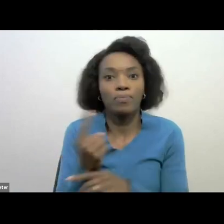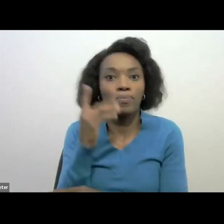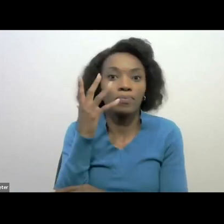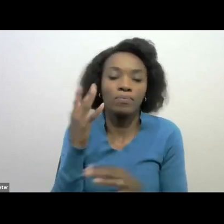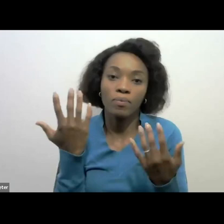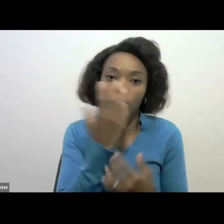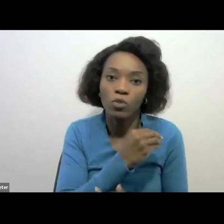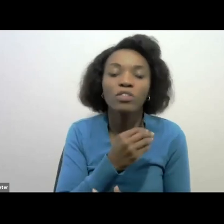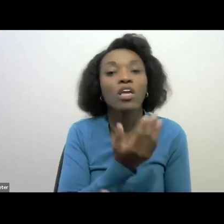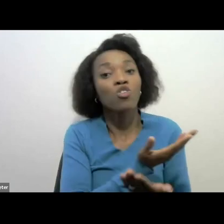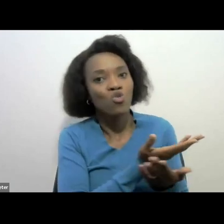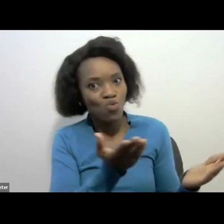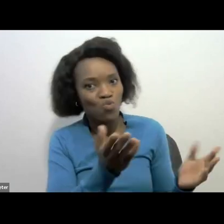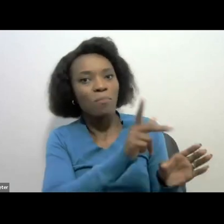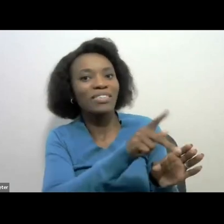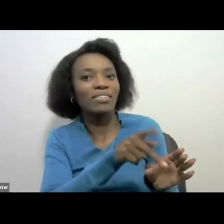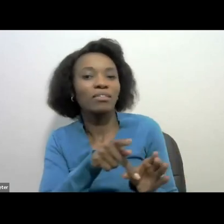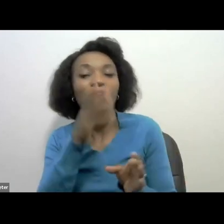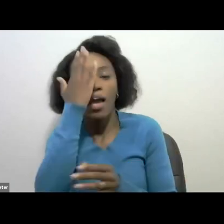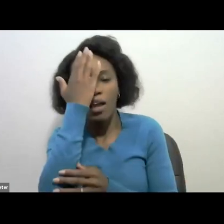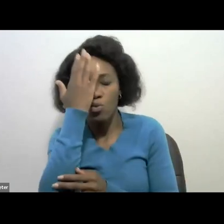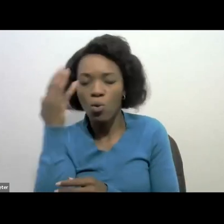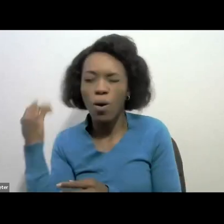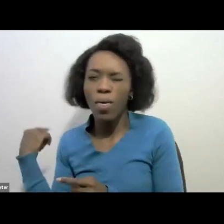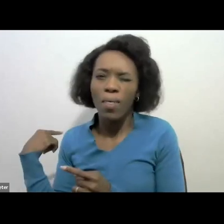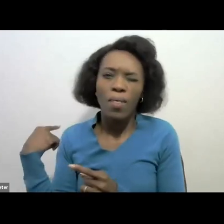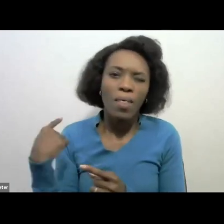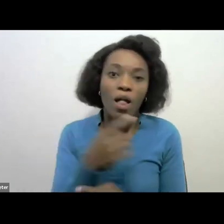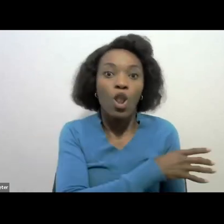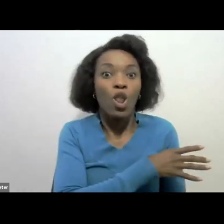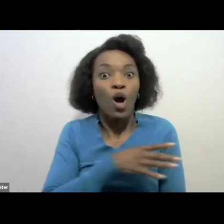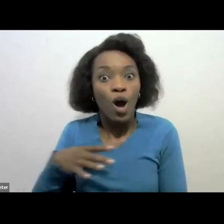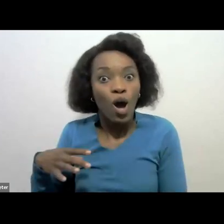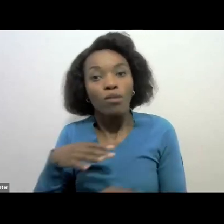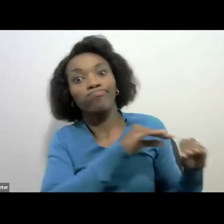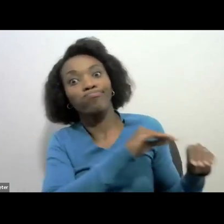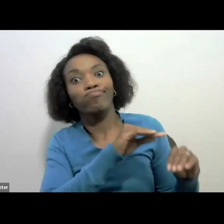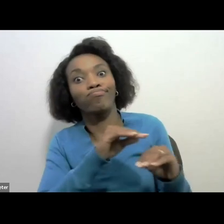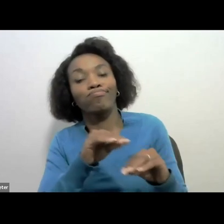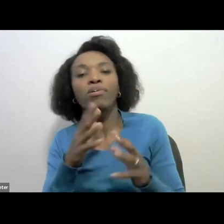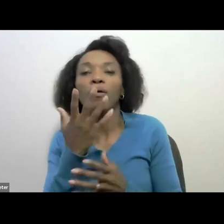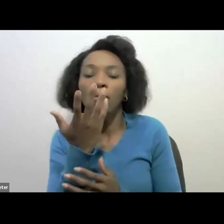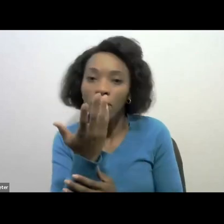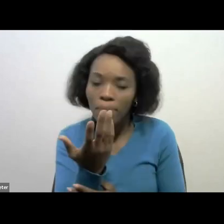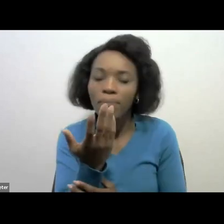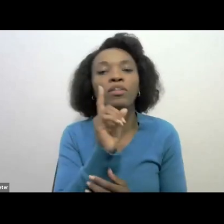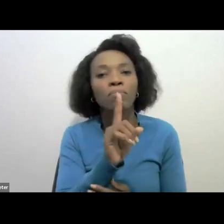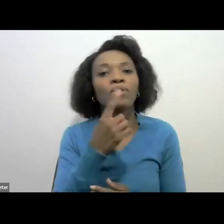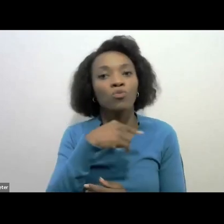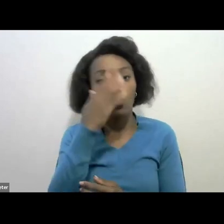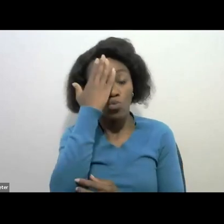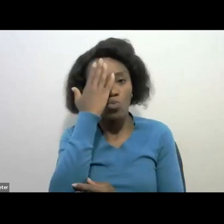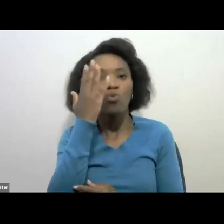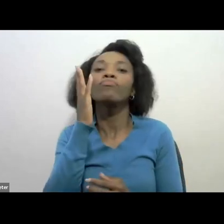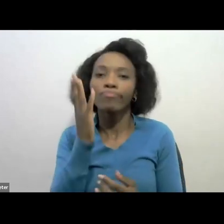the participants. I know it has been a long session, but we are comforted by the fact that this session will be